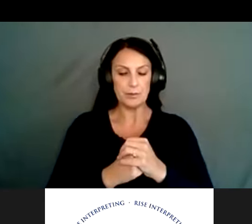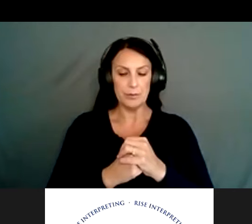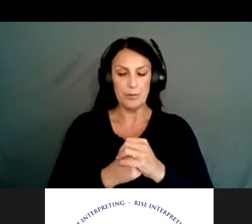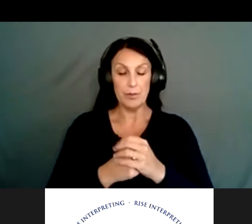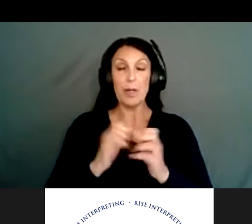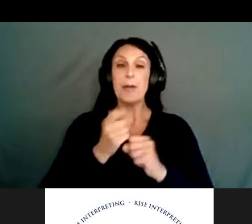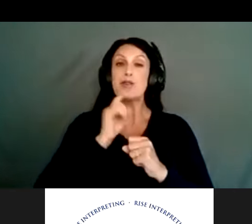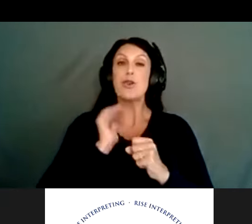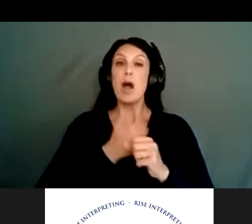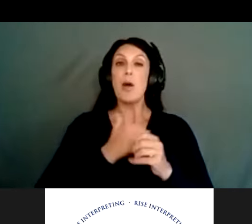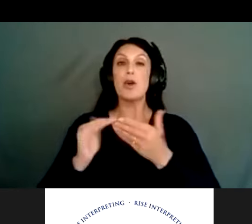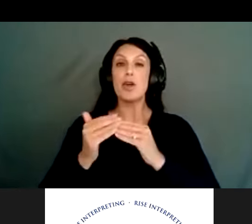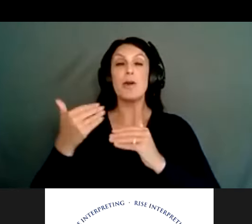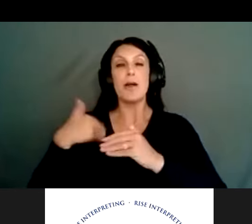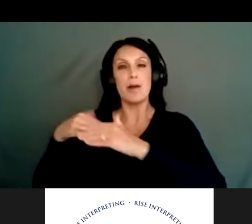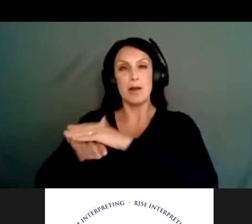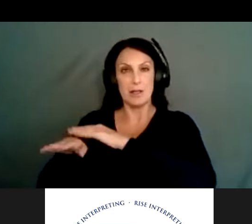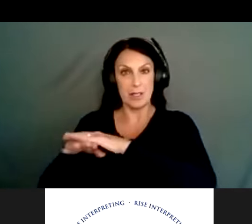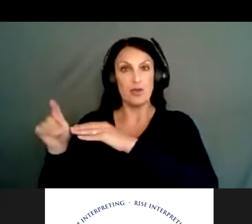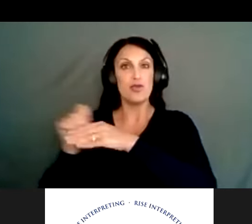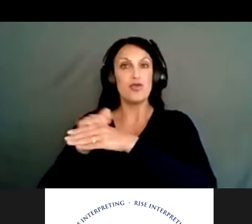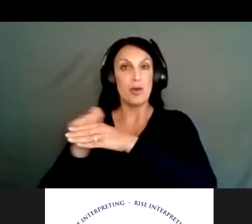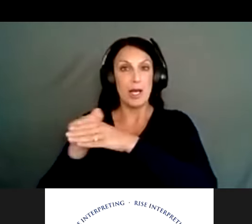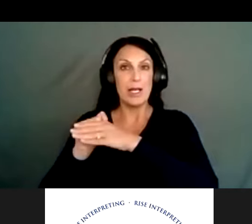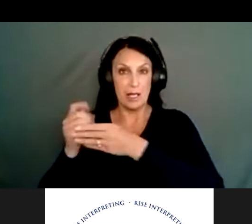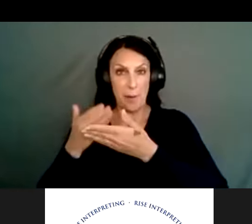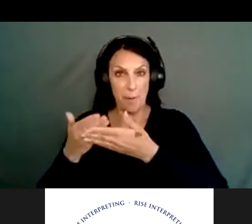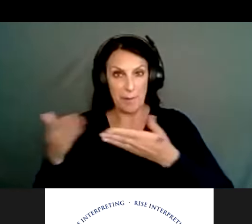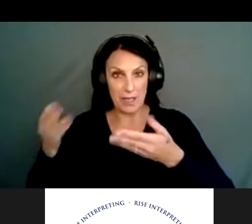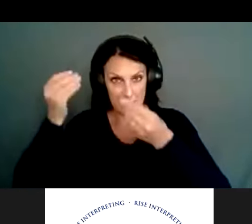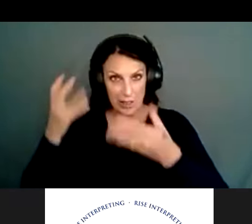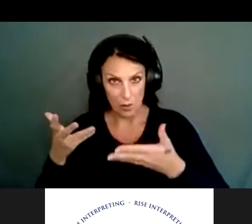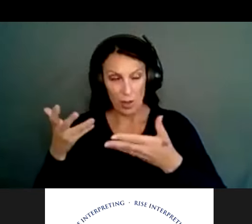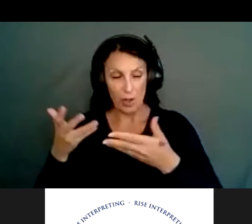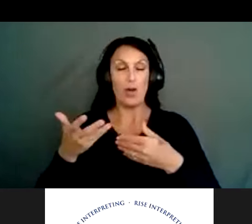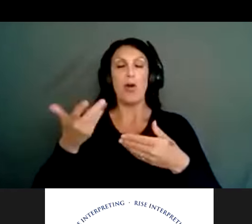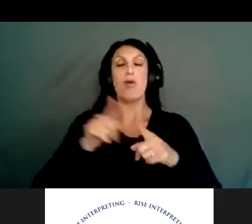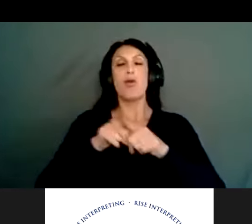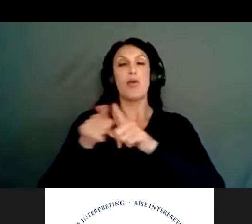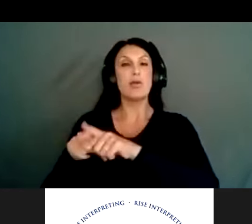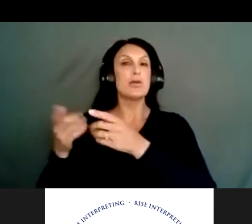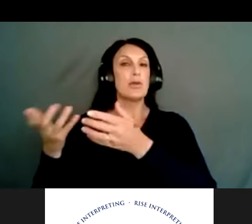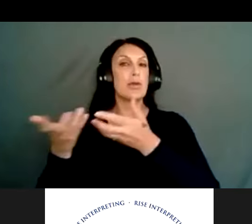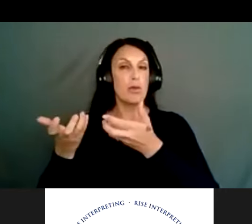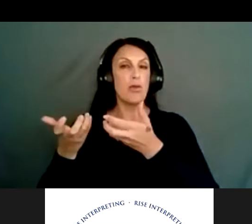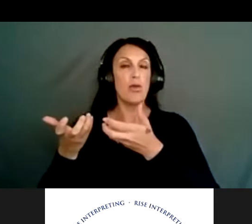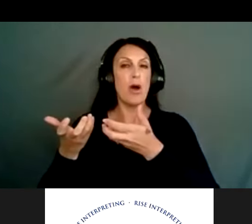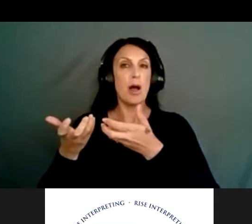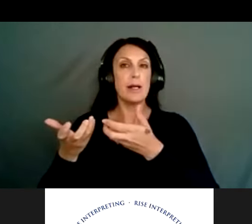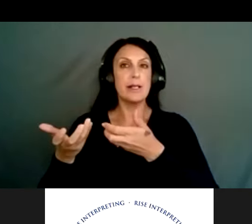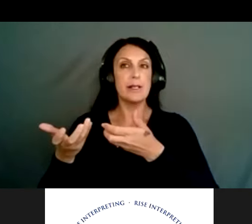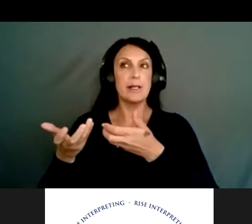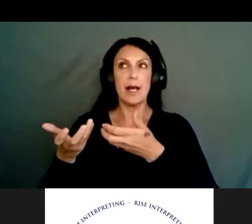our community does have access to these training materials. And, um, we also want to, um, bring in,